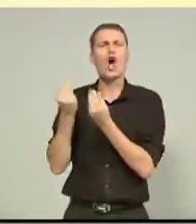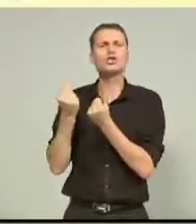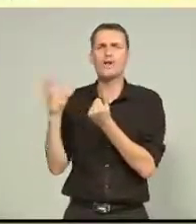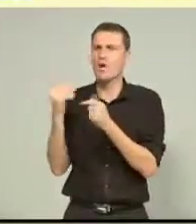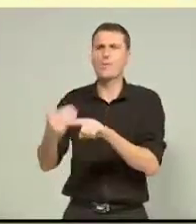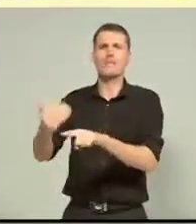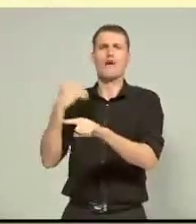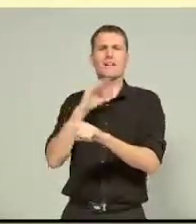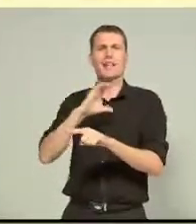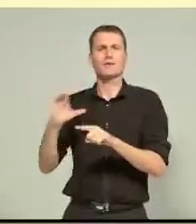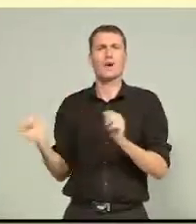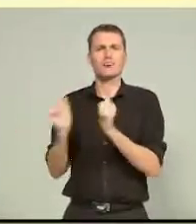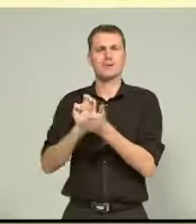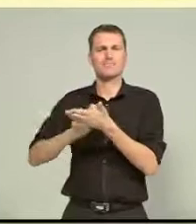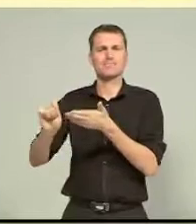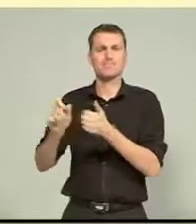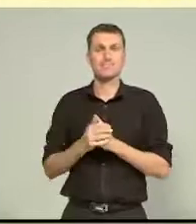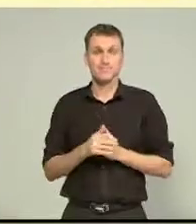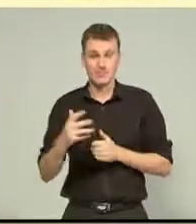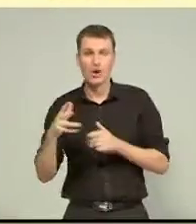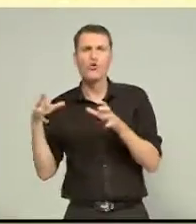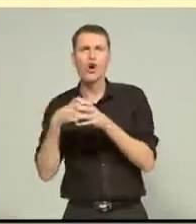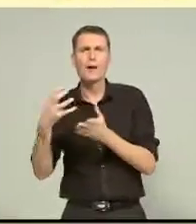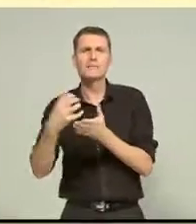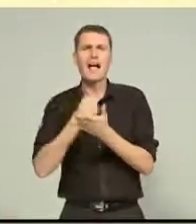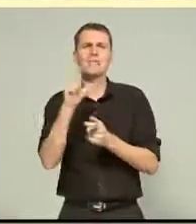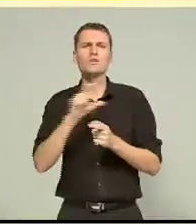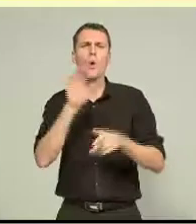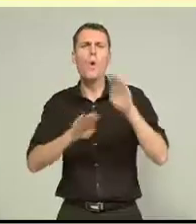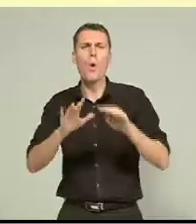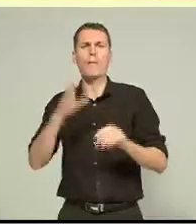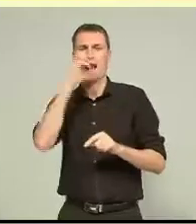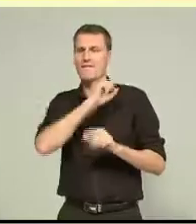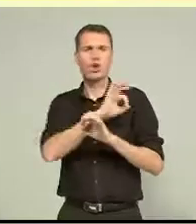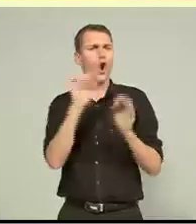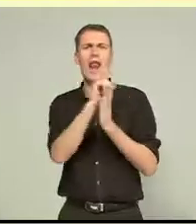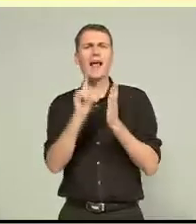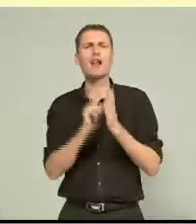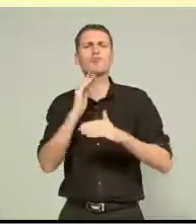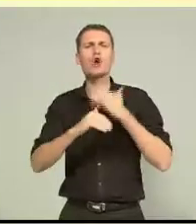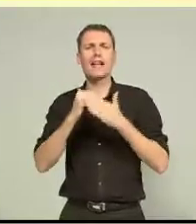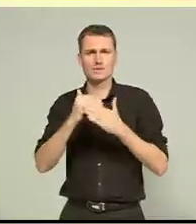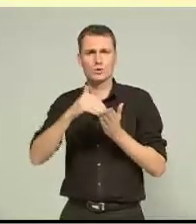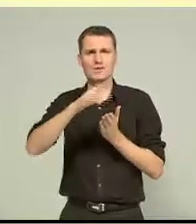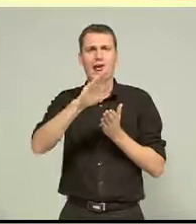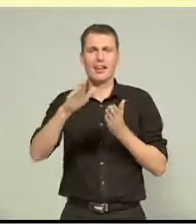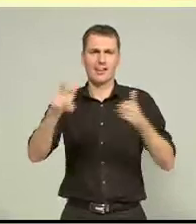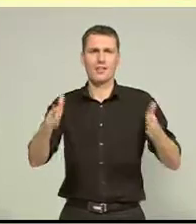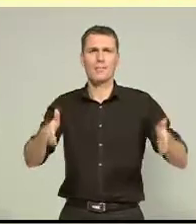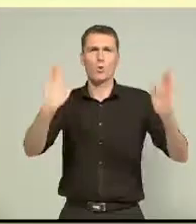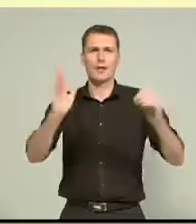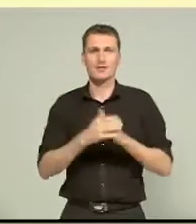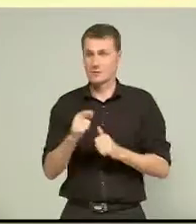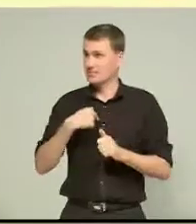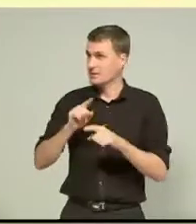Save Centennial Pool group believes the selling of the pool to the Crown was illegal. The group sought legal advice against the demolition of the pool,